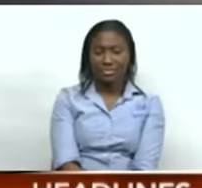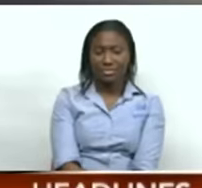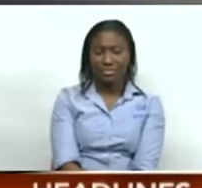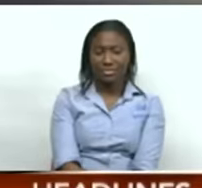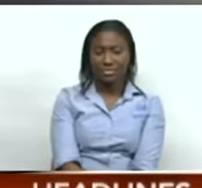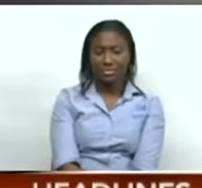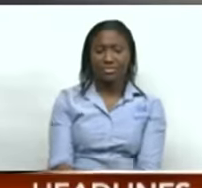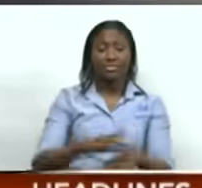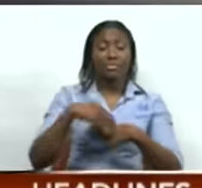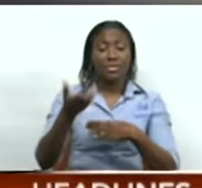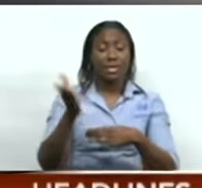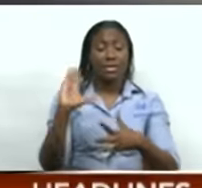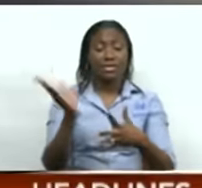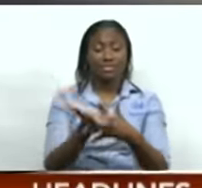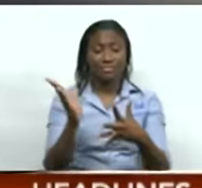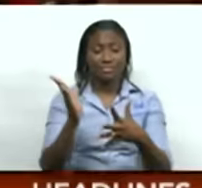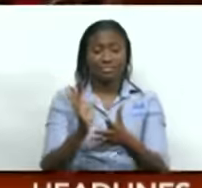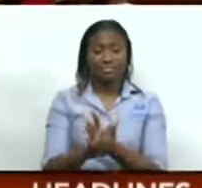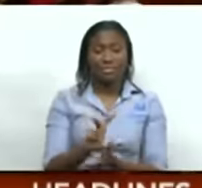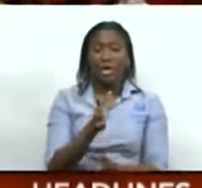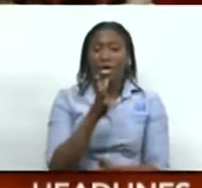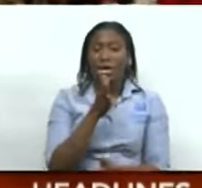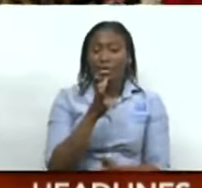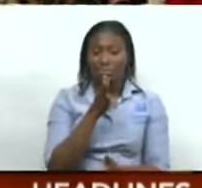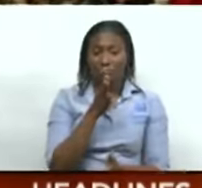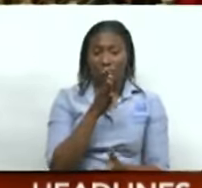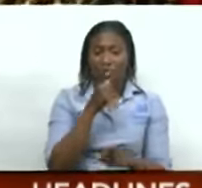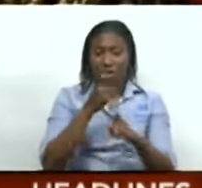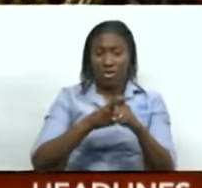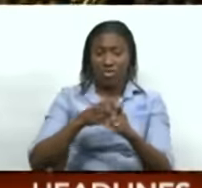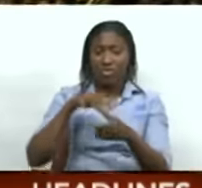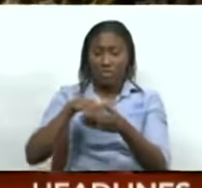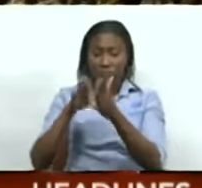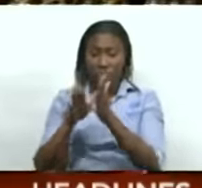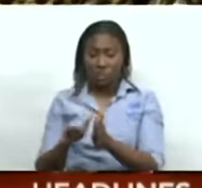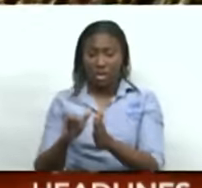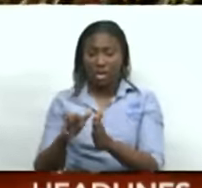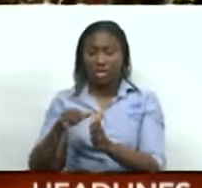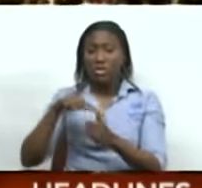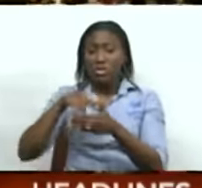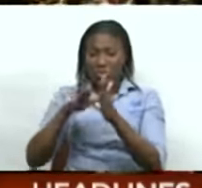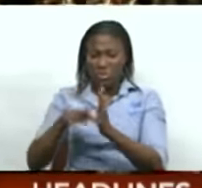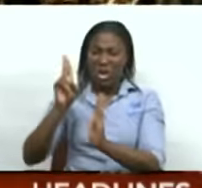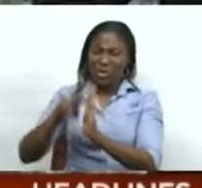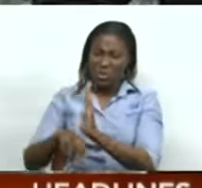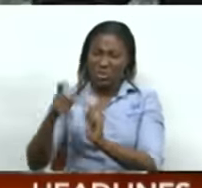We're still to come in the news tonight. The mother of a murdered student urges young adults to stay away from crime.